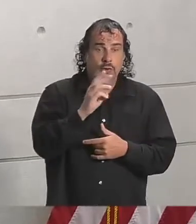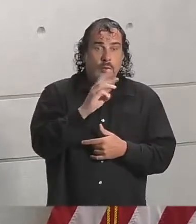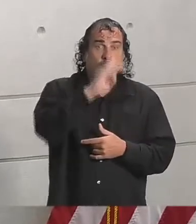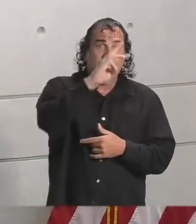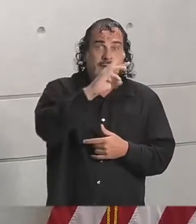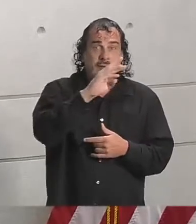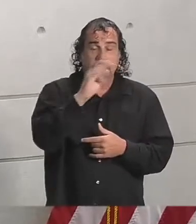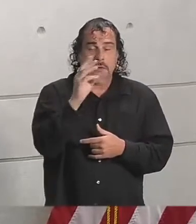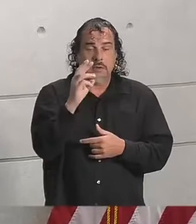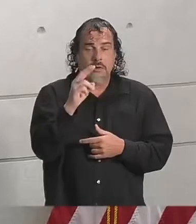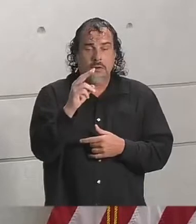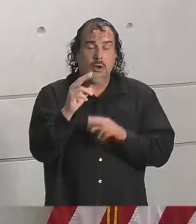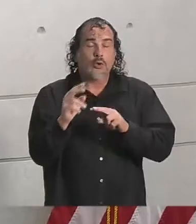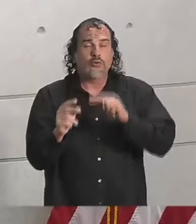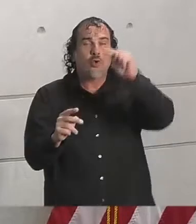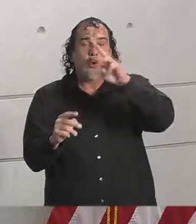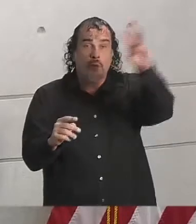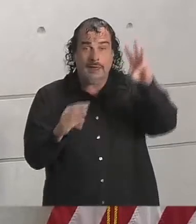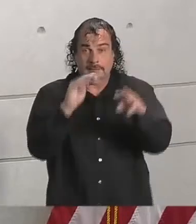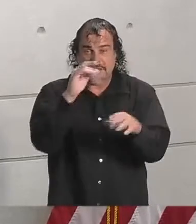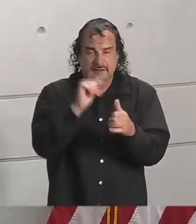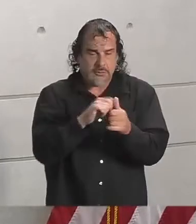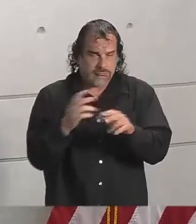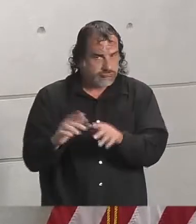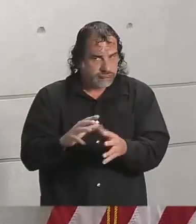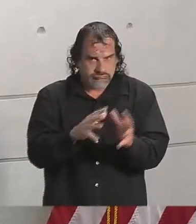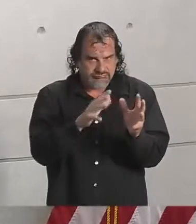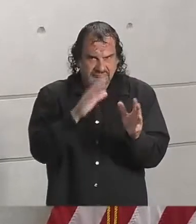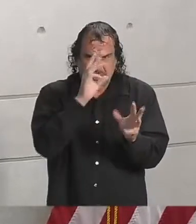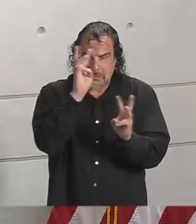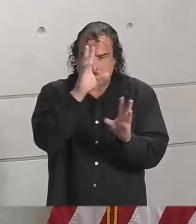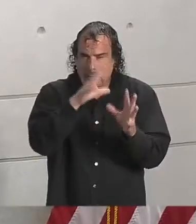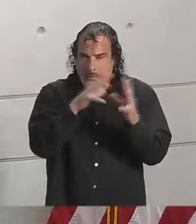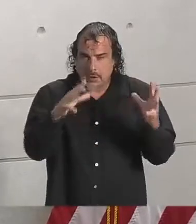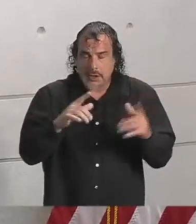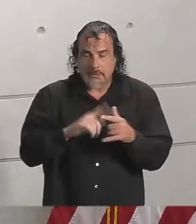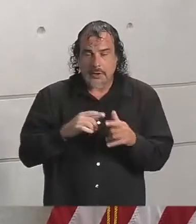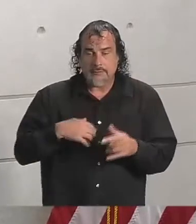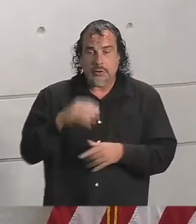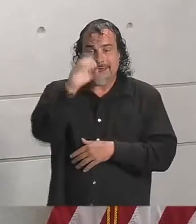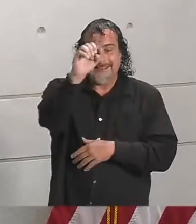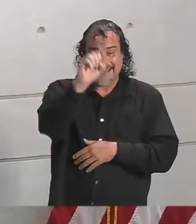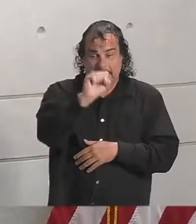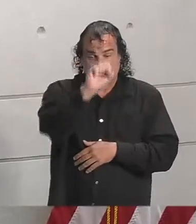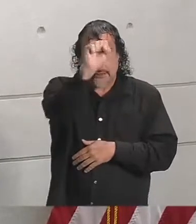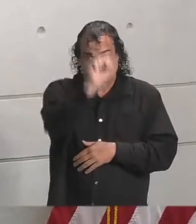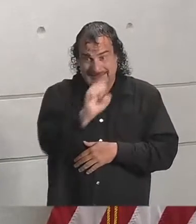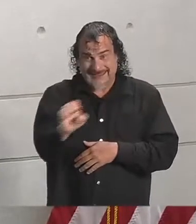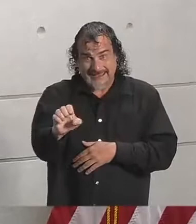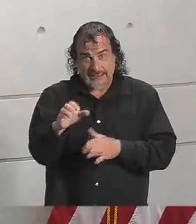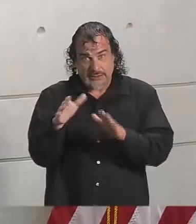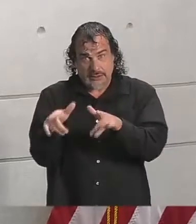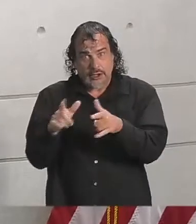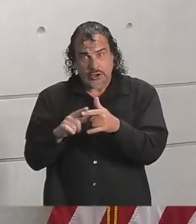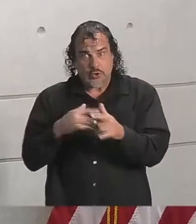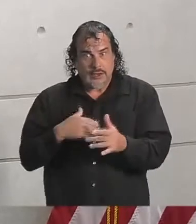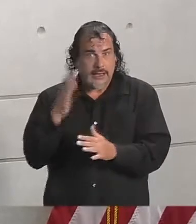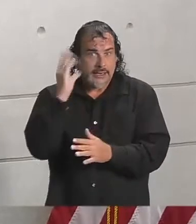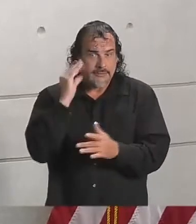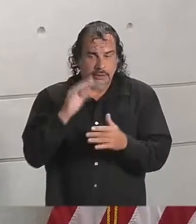out of this severe weather. But if you are in the southeastern portion of the state, you can expect to experience all of these